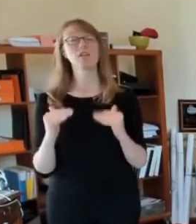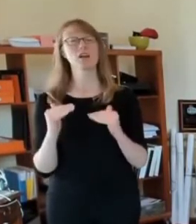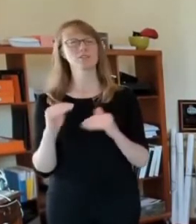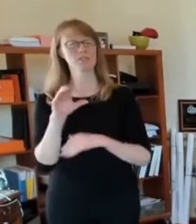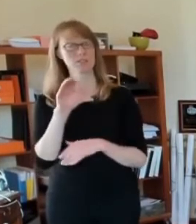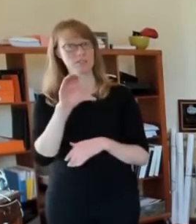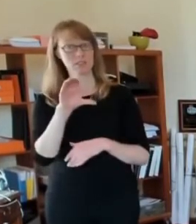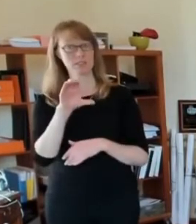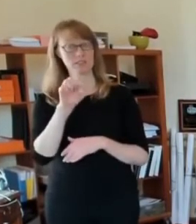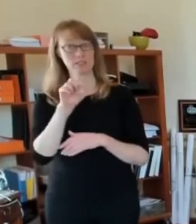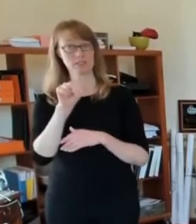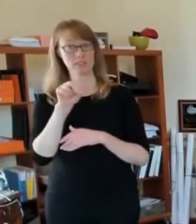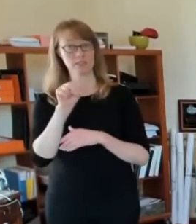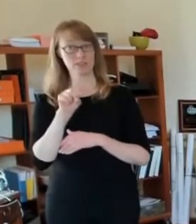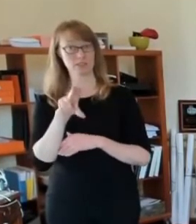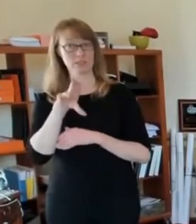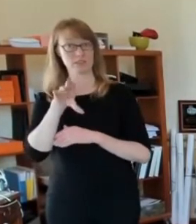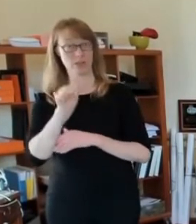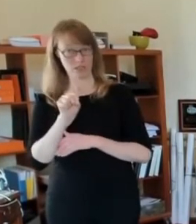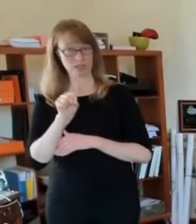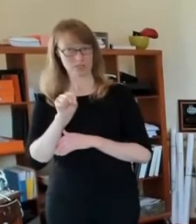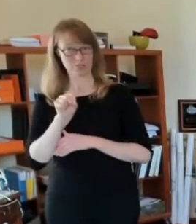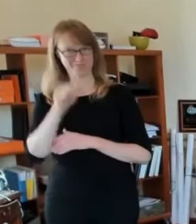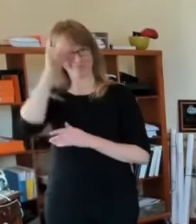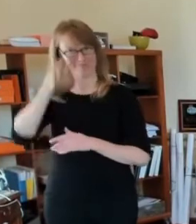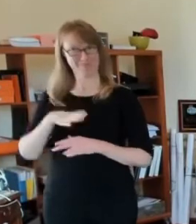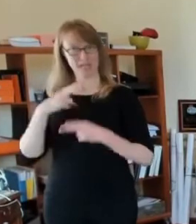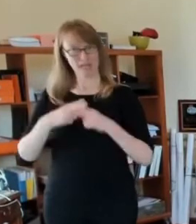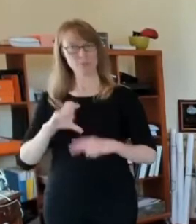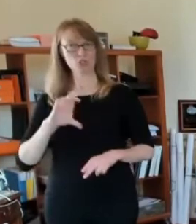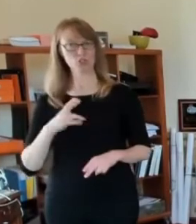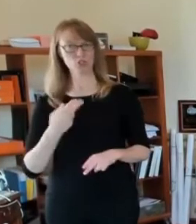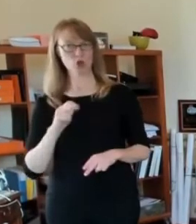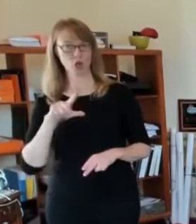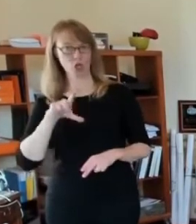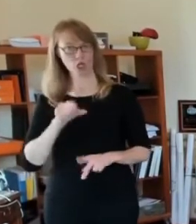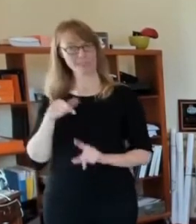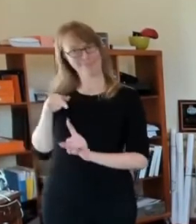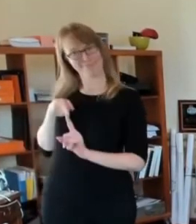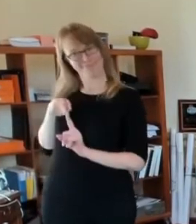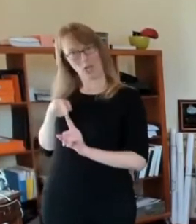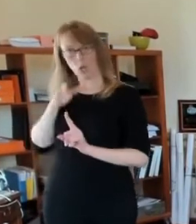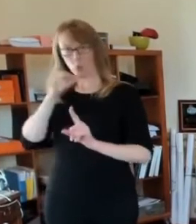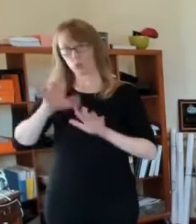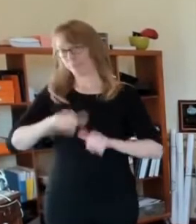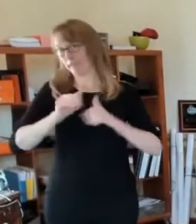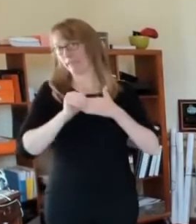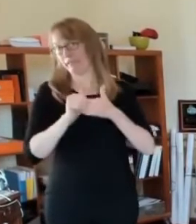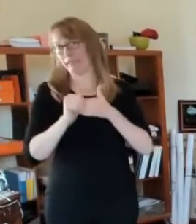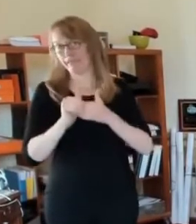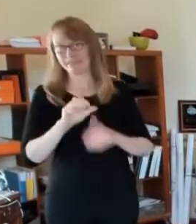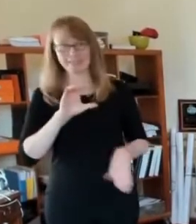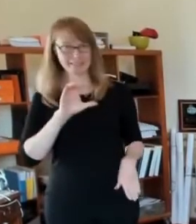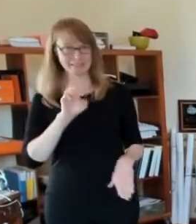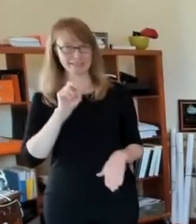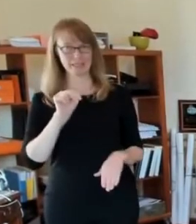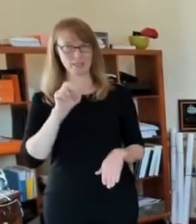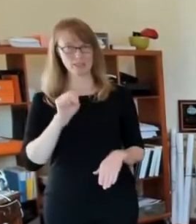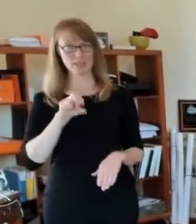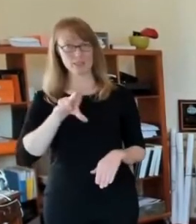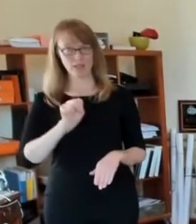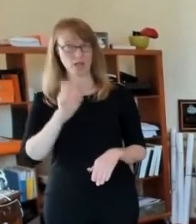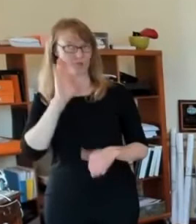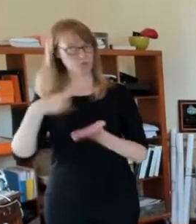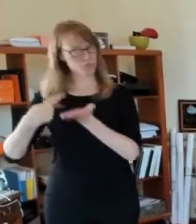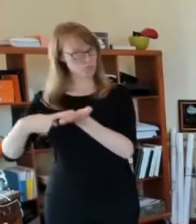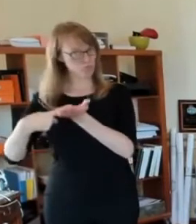Bryson, who is the head of CREA, but also is heading up our census effort is going to be here to talk about that. And then I'm going to go back and talk